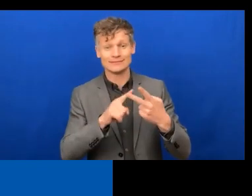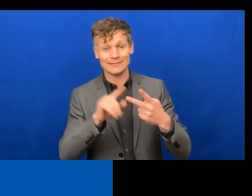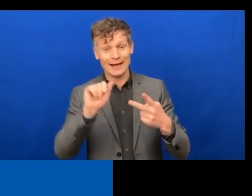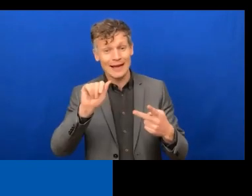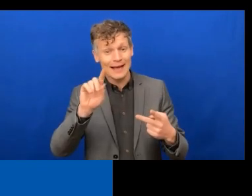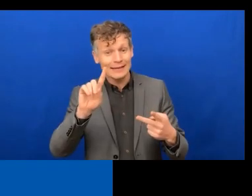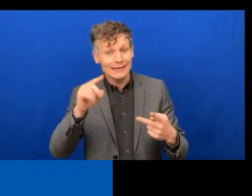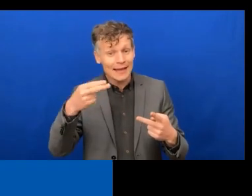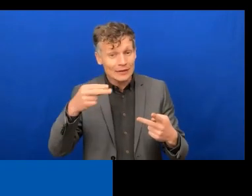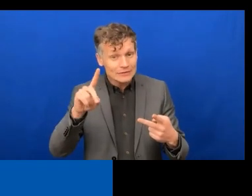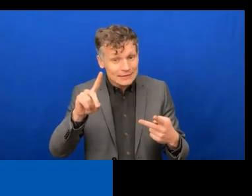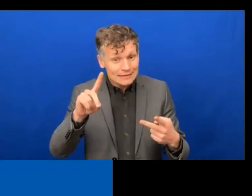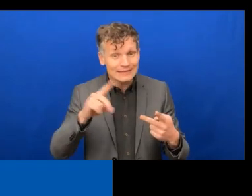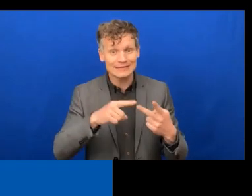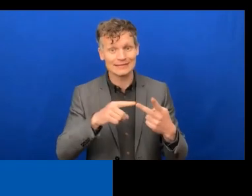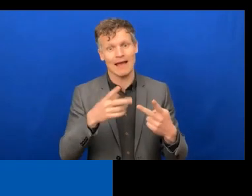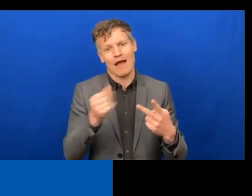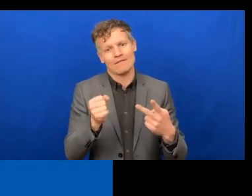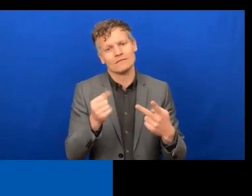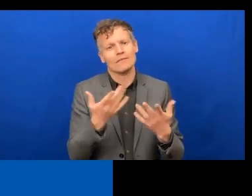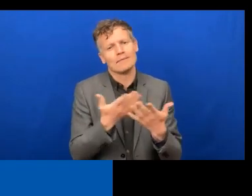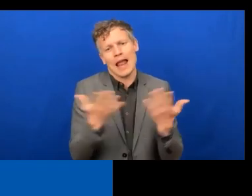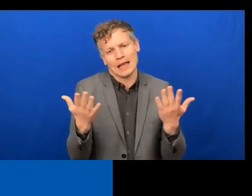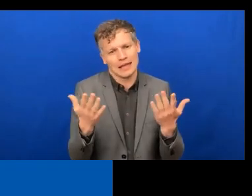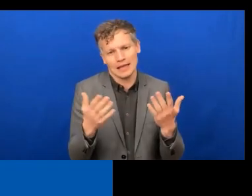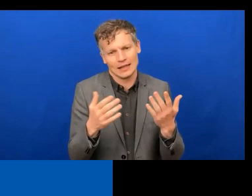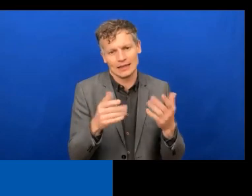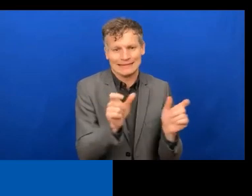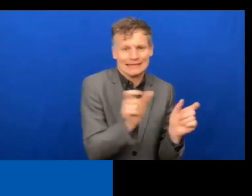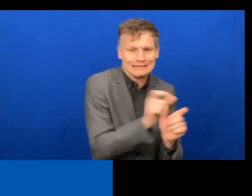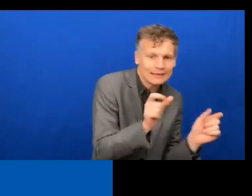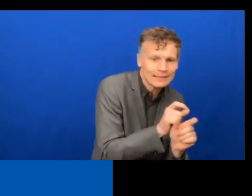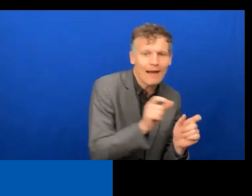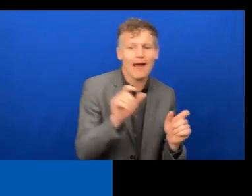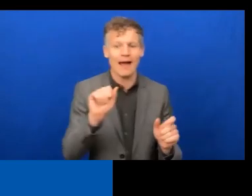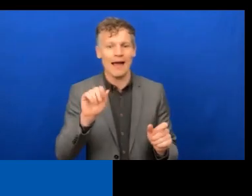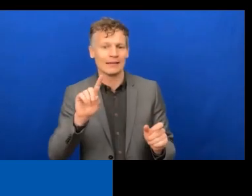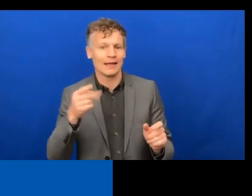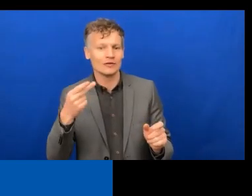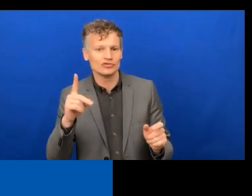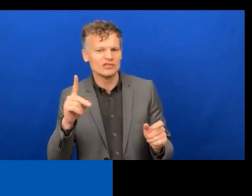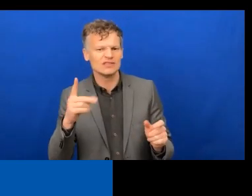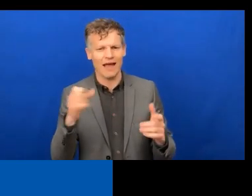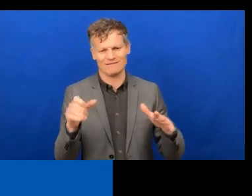enormous amount of crossover and interplay between the two. So when we are talking about all of those